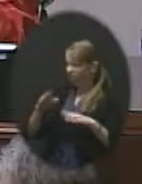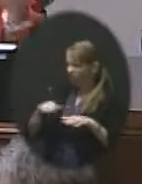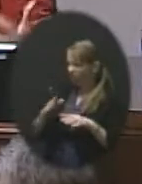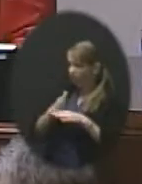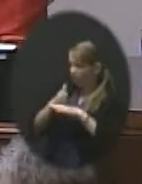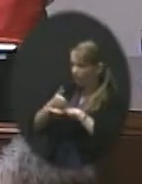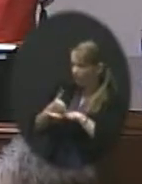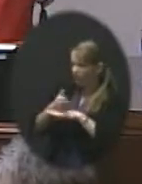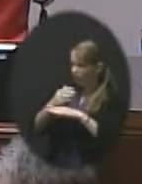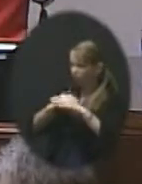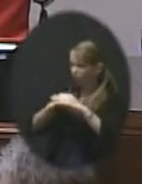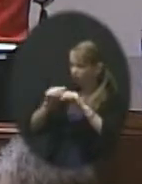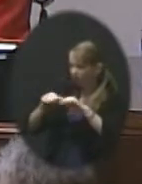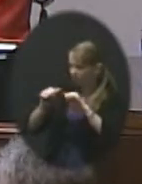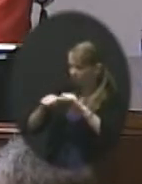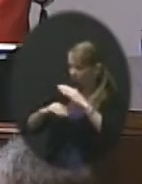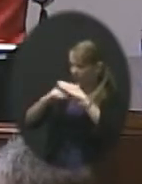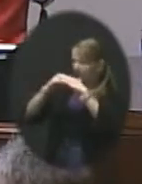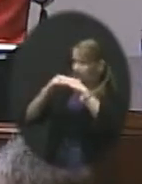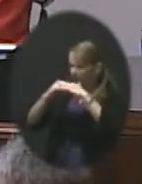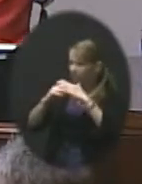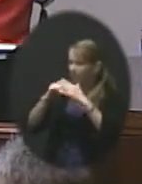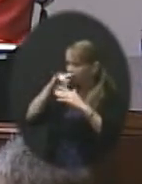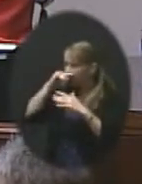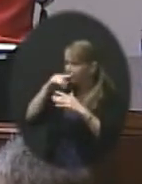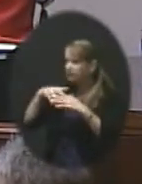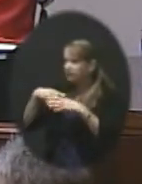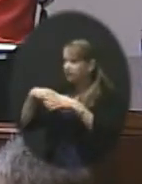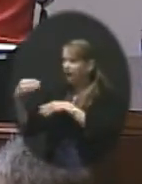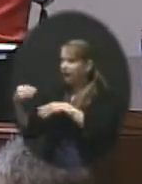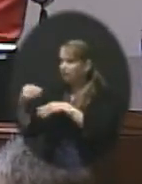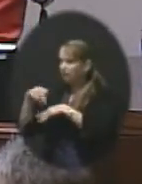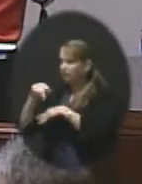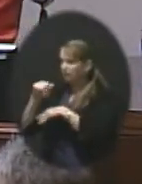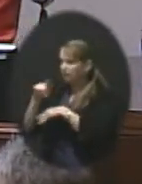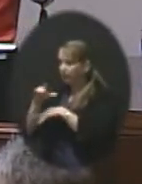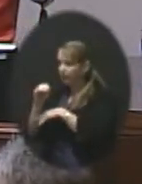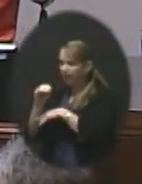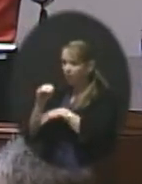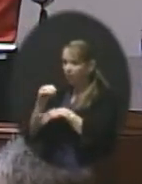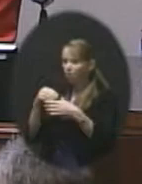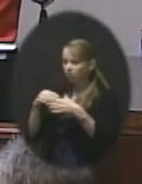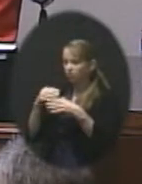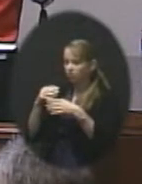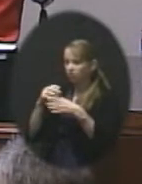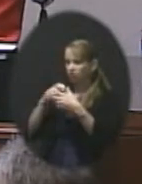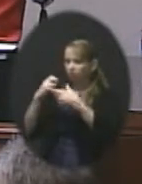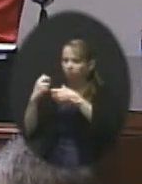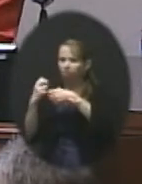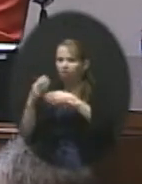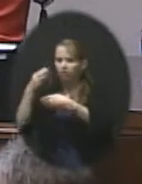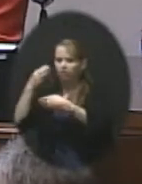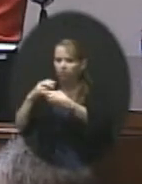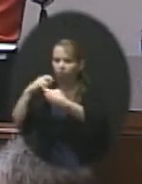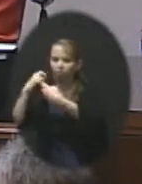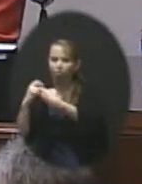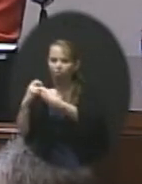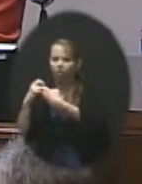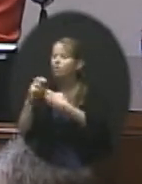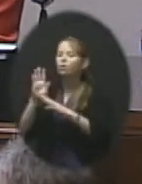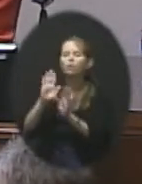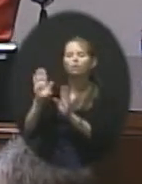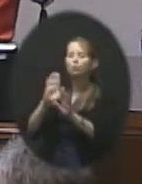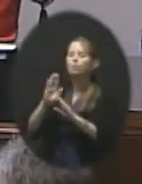patios and hanging out windows. No, we take instructional space and we turn it into classrooms.